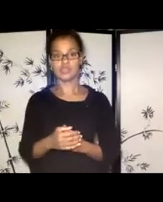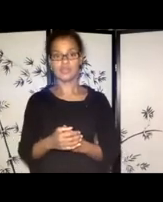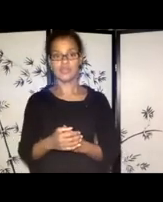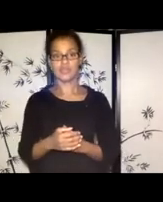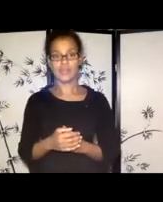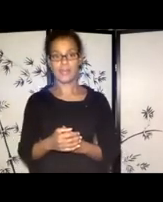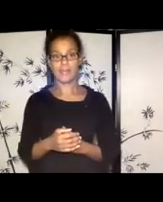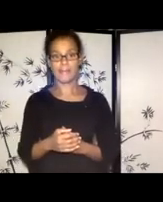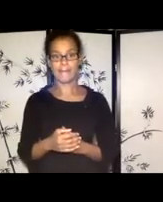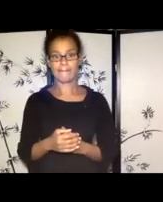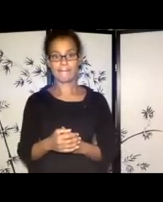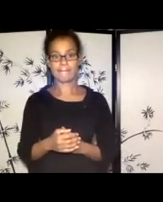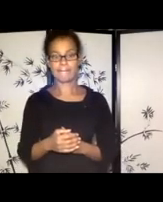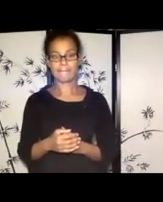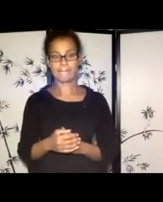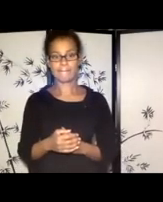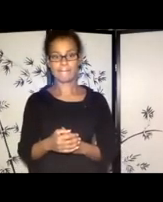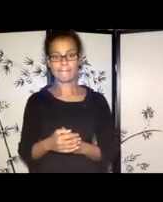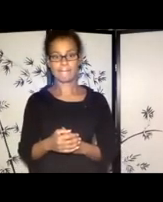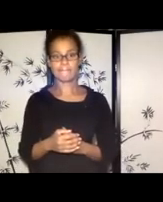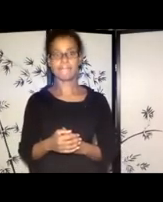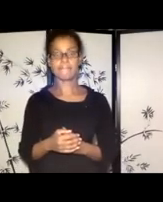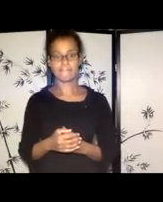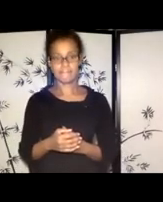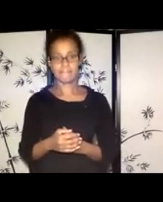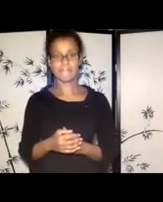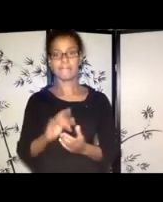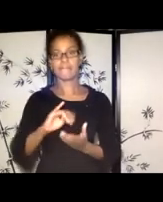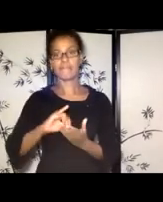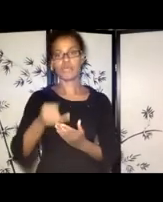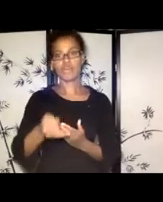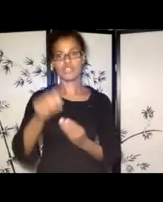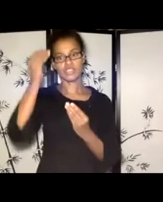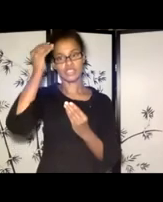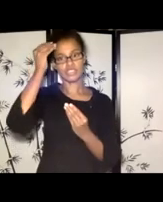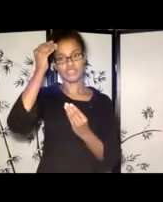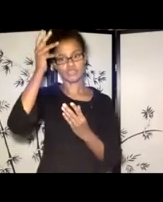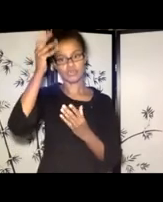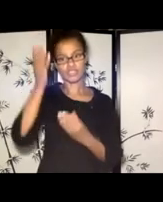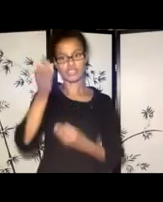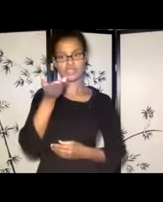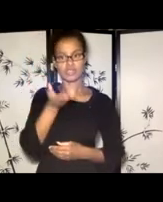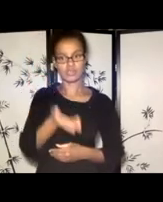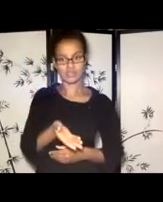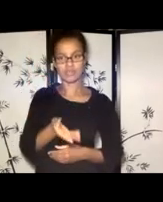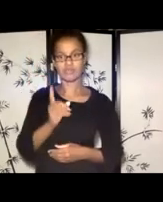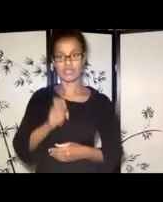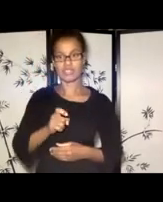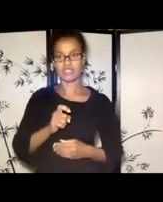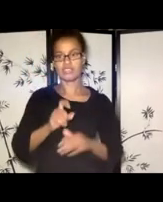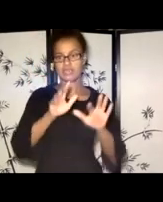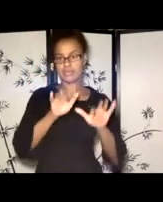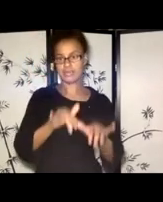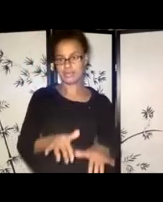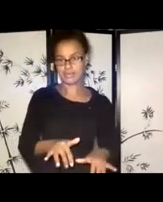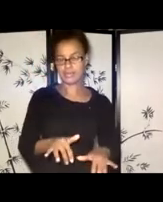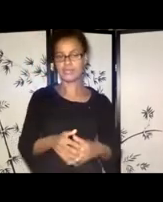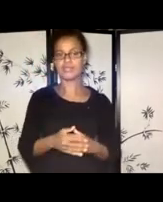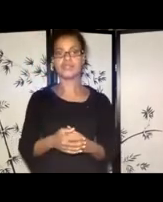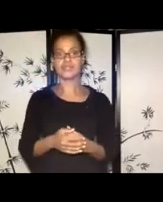you know, project information that you have to fill out. This is where you'll have an accessibility,